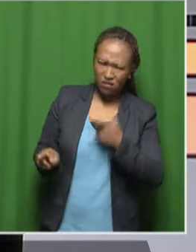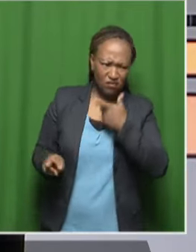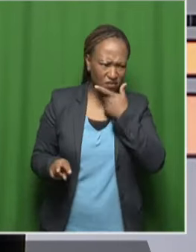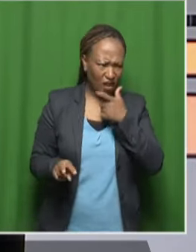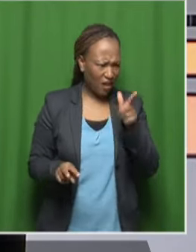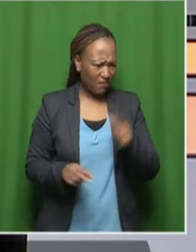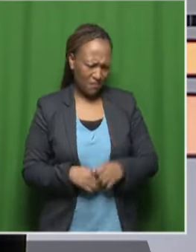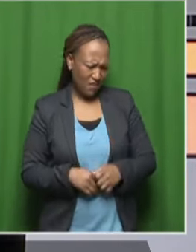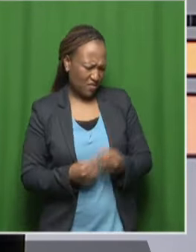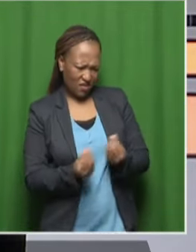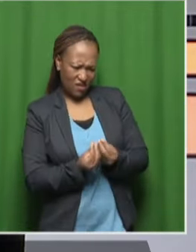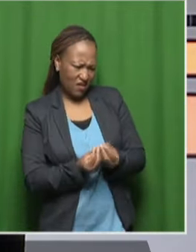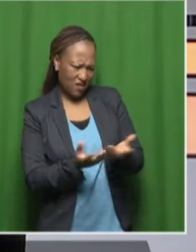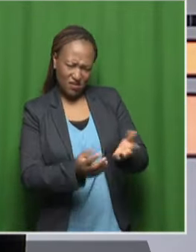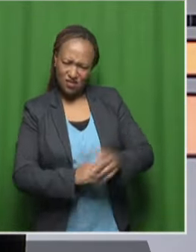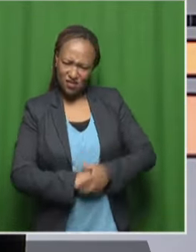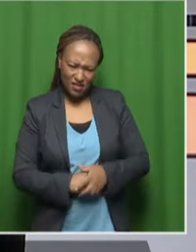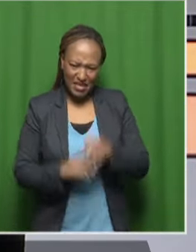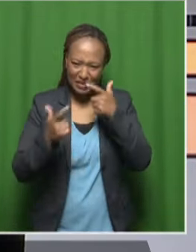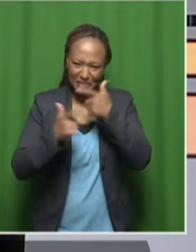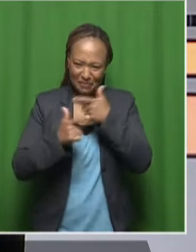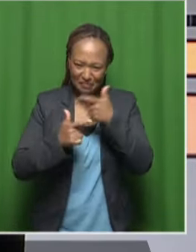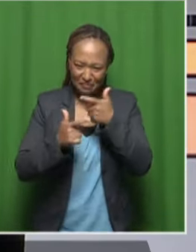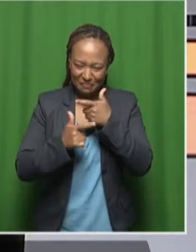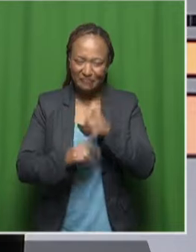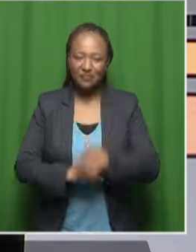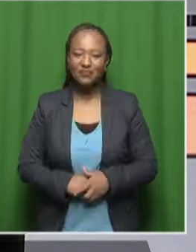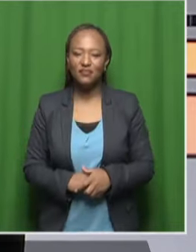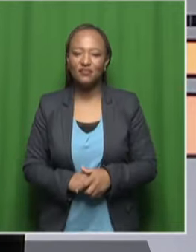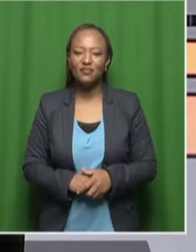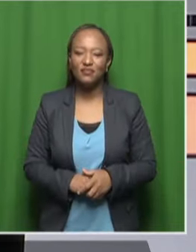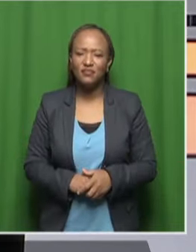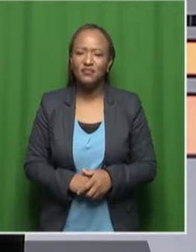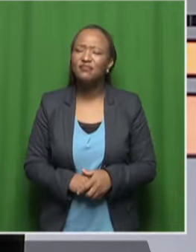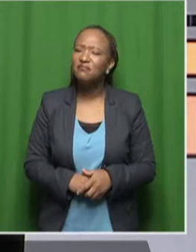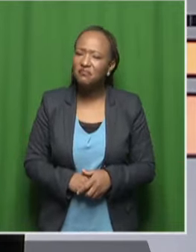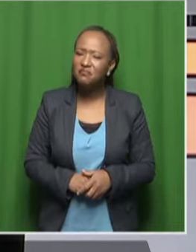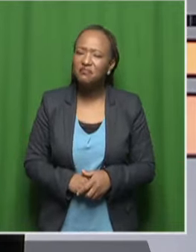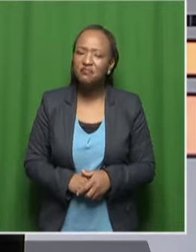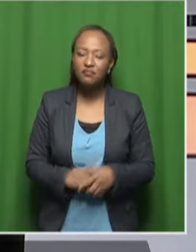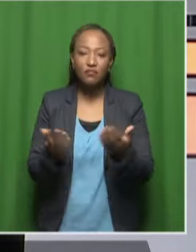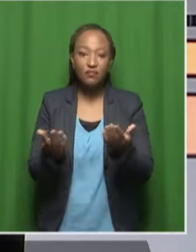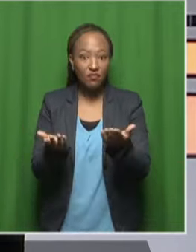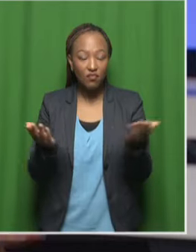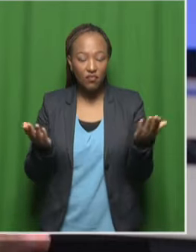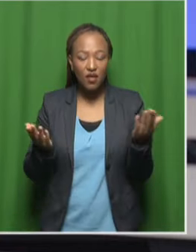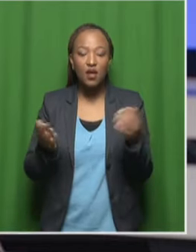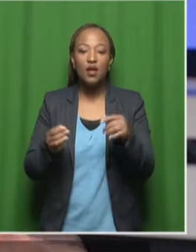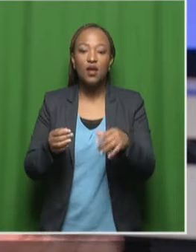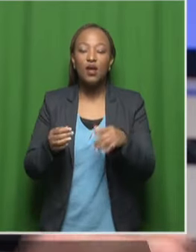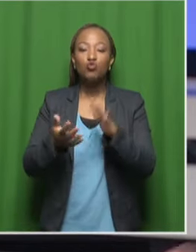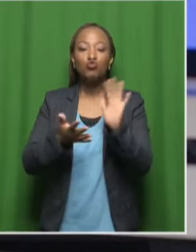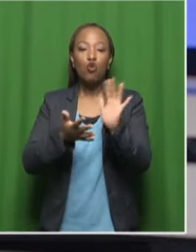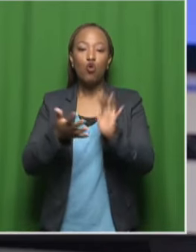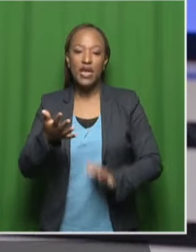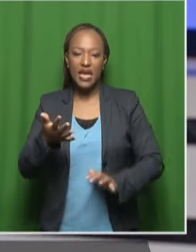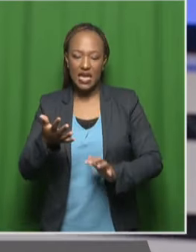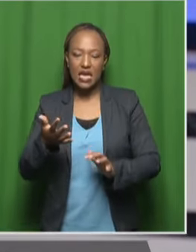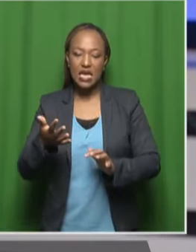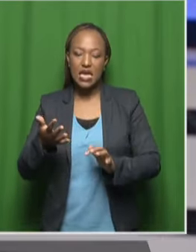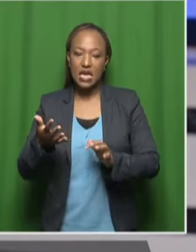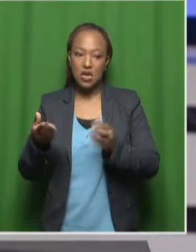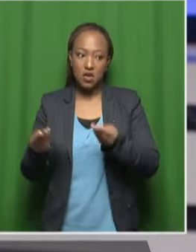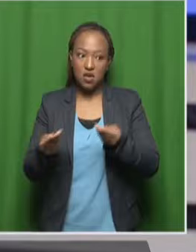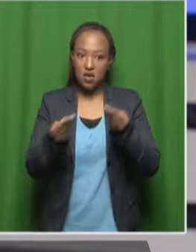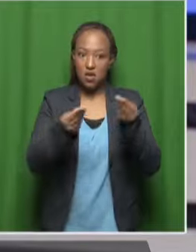things. Exactly. And you've been saying that. I'm actually glad that you raised that. And how did you, you know, interpret the storyline given to you by the writers?